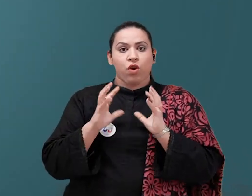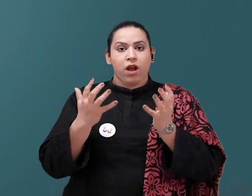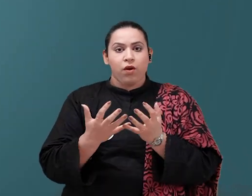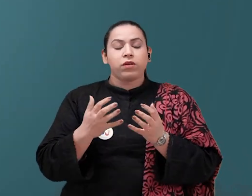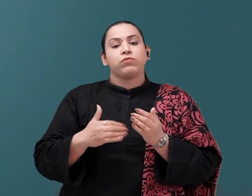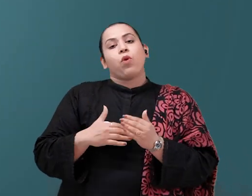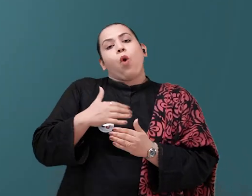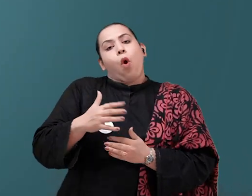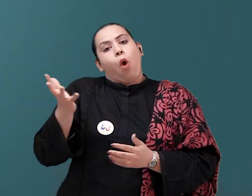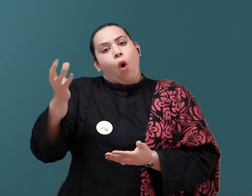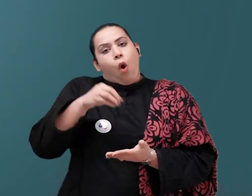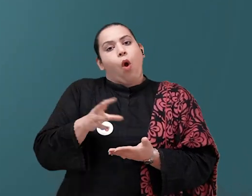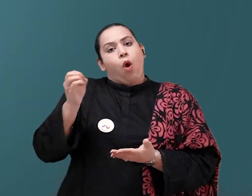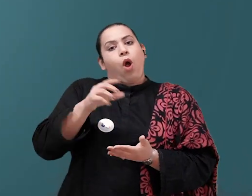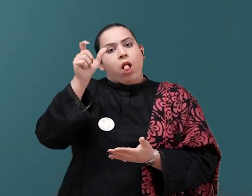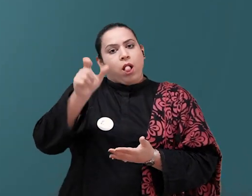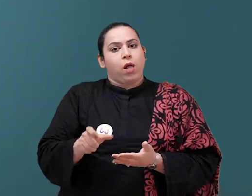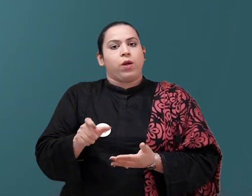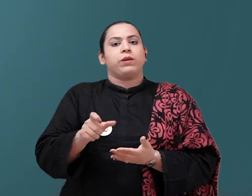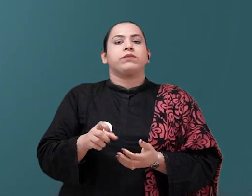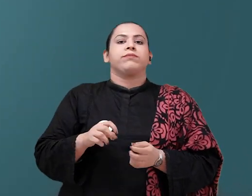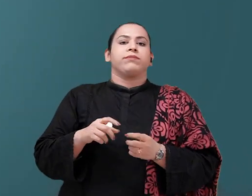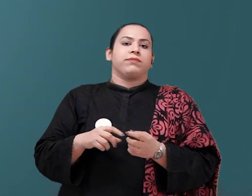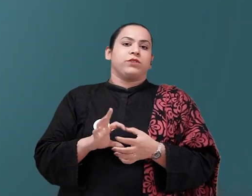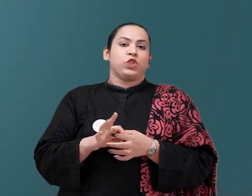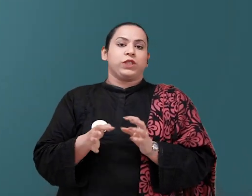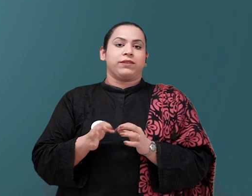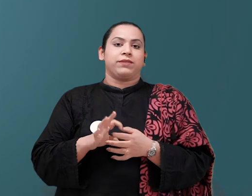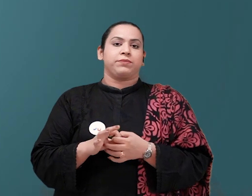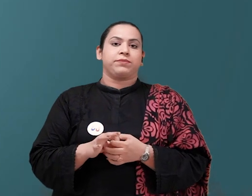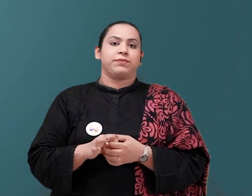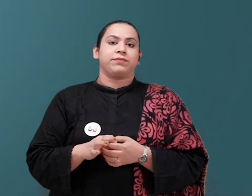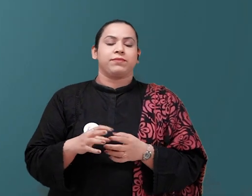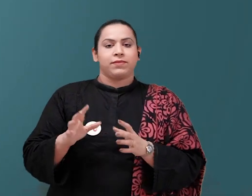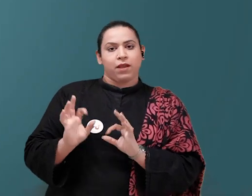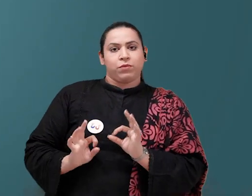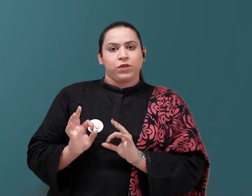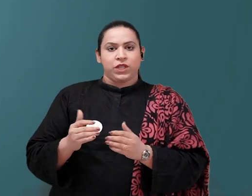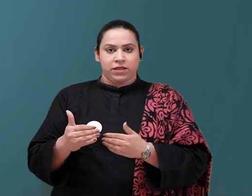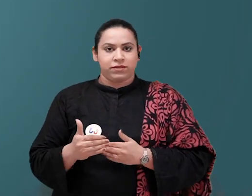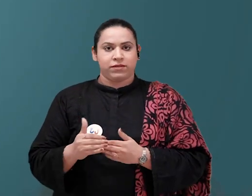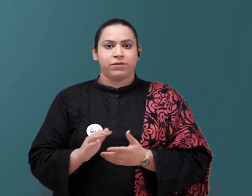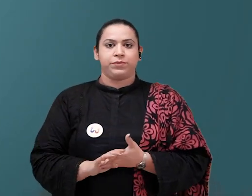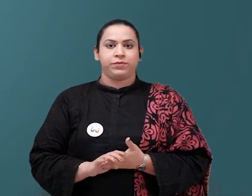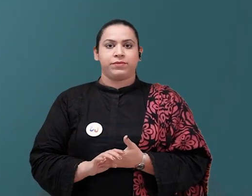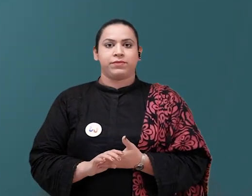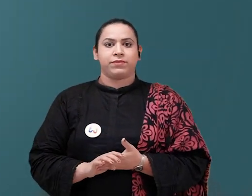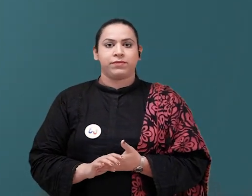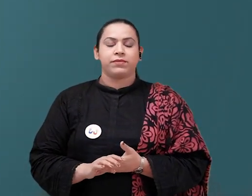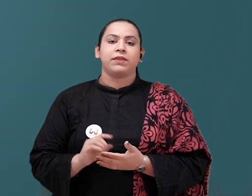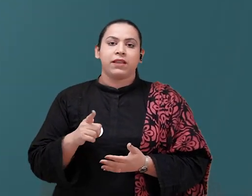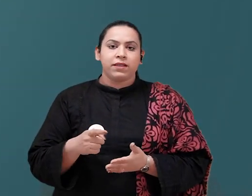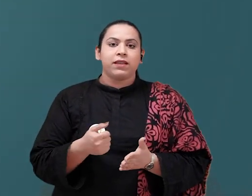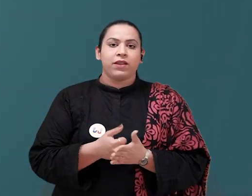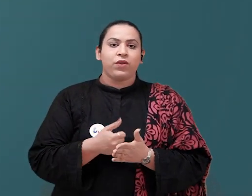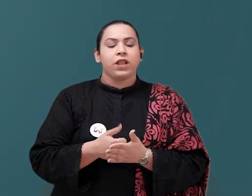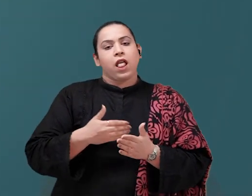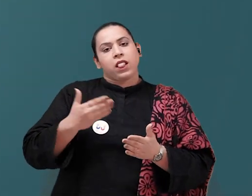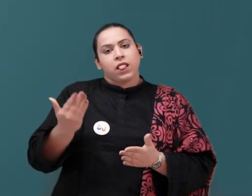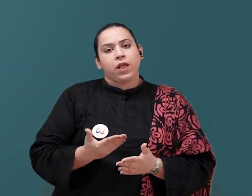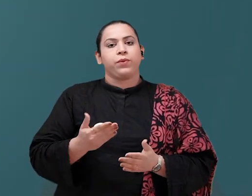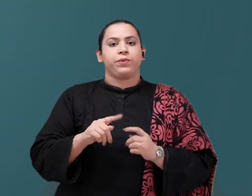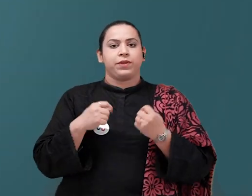their potentials. And then, they can discover new horizons for the country as well in the game. And keep representing Pakistan.